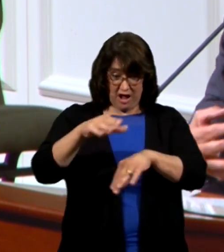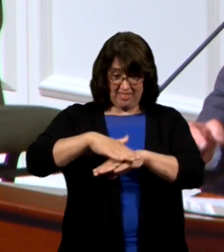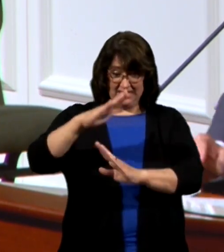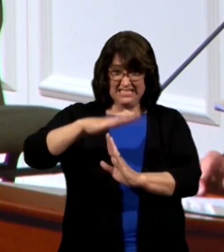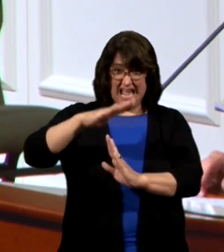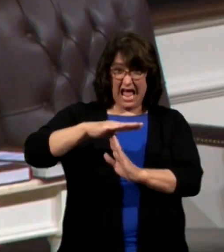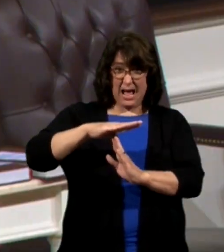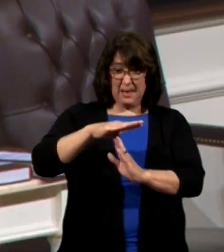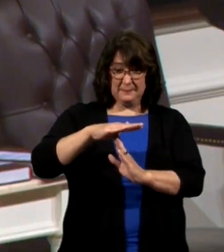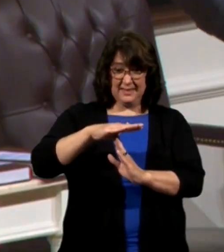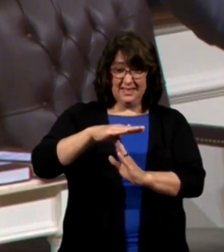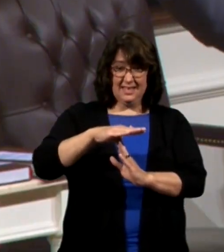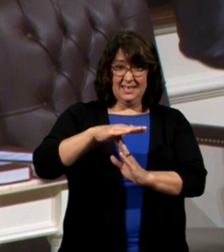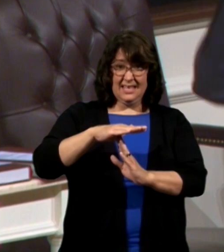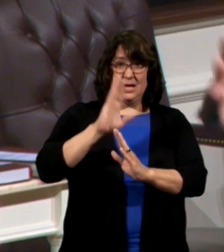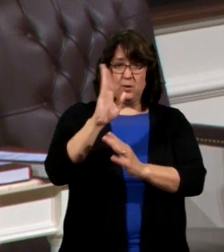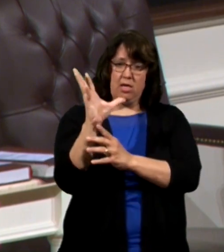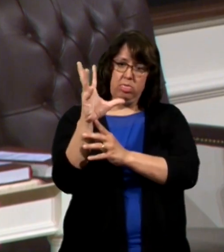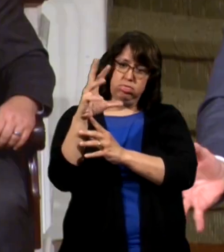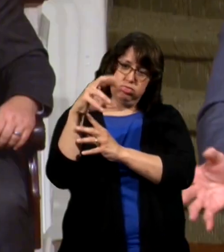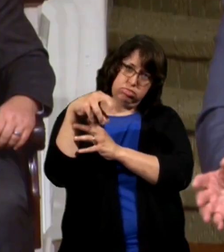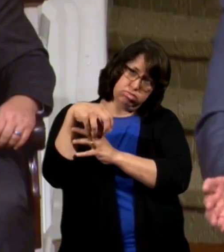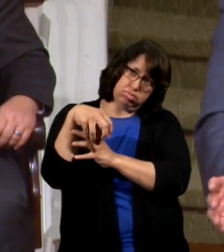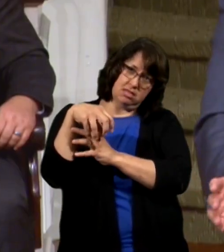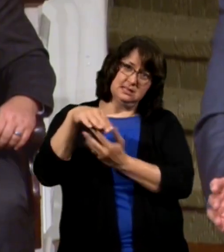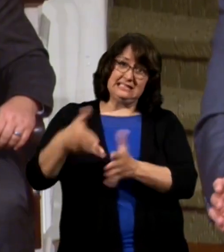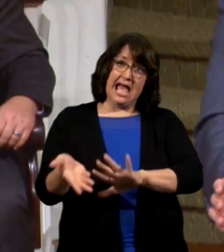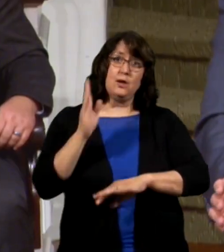like you did a grass seed and it withers and dies